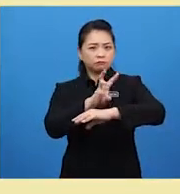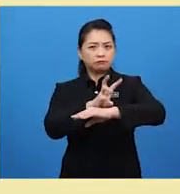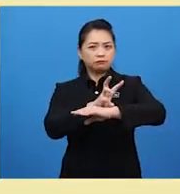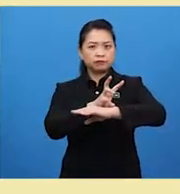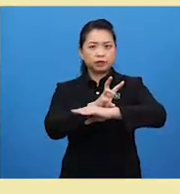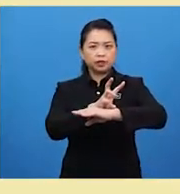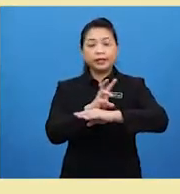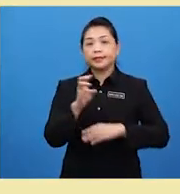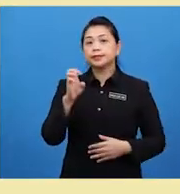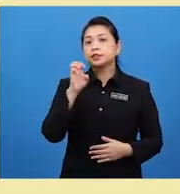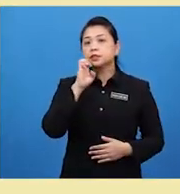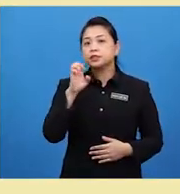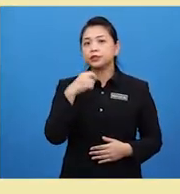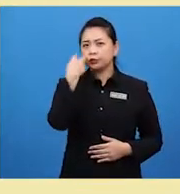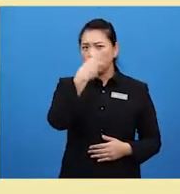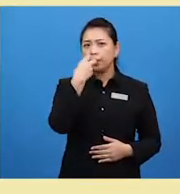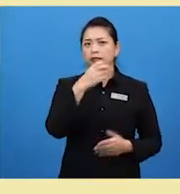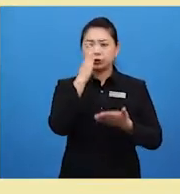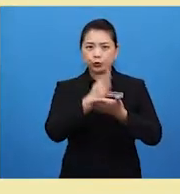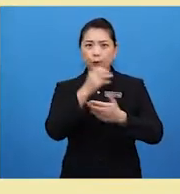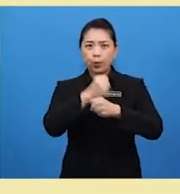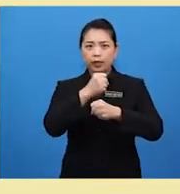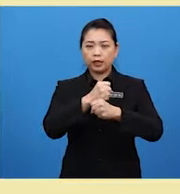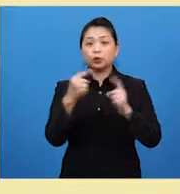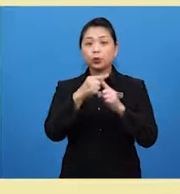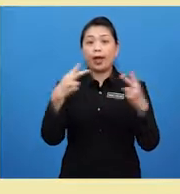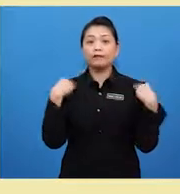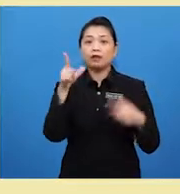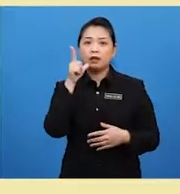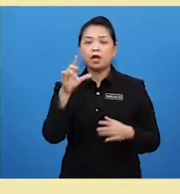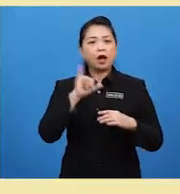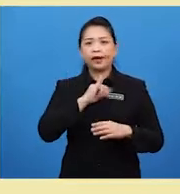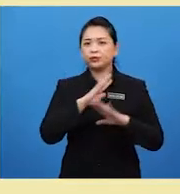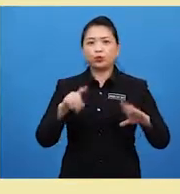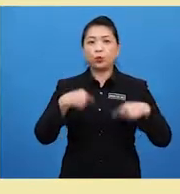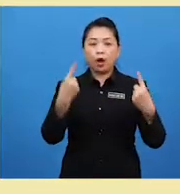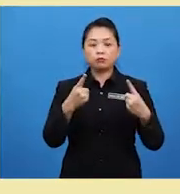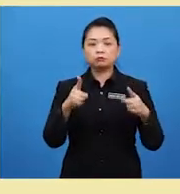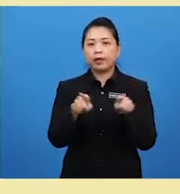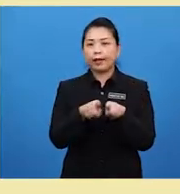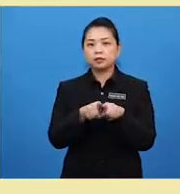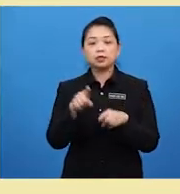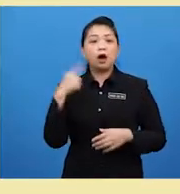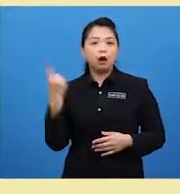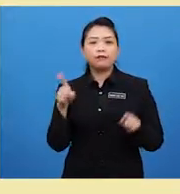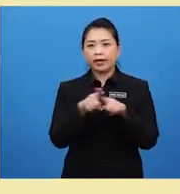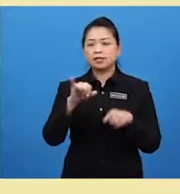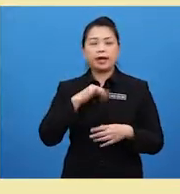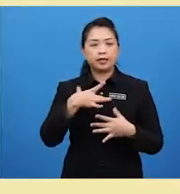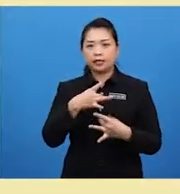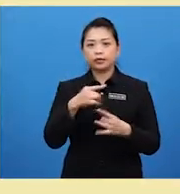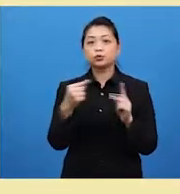She normally stops working to have lunch. I don't go out as often as I like to.